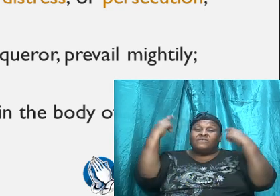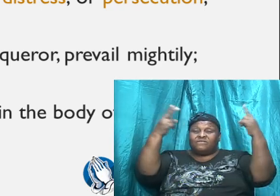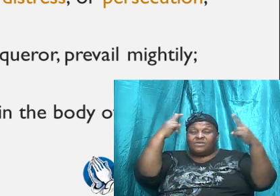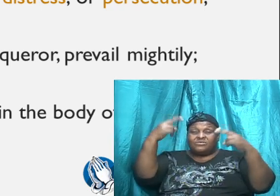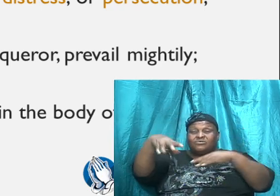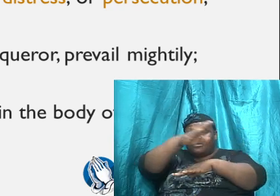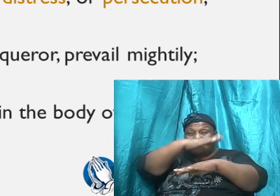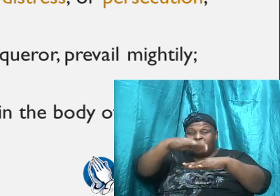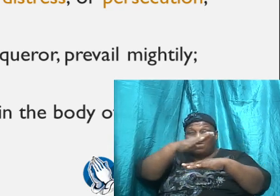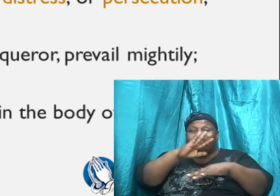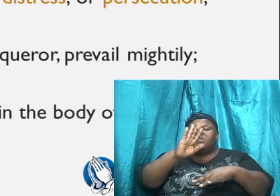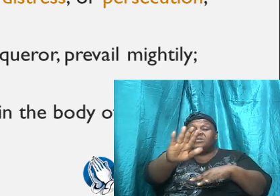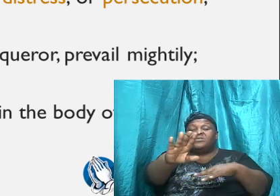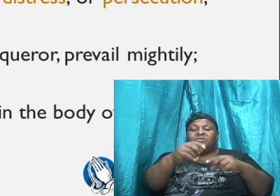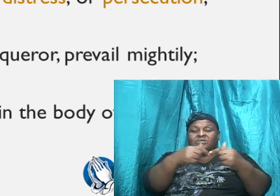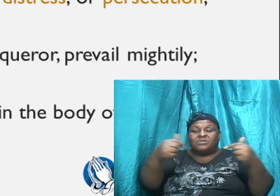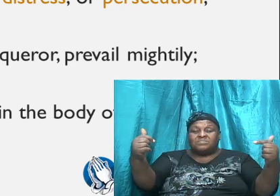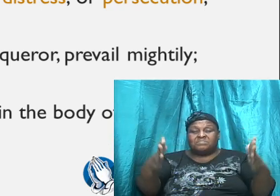but